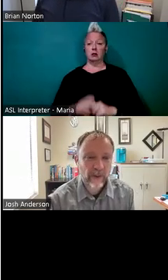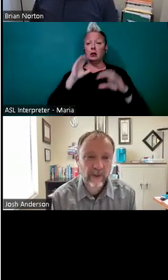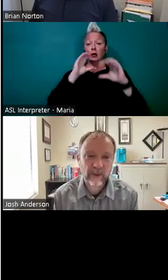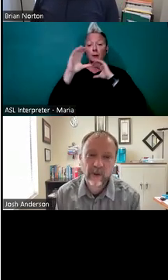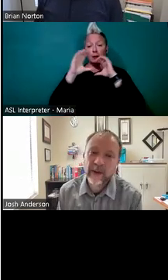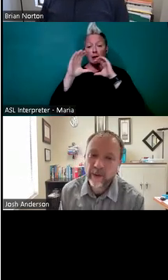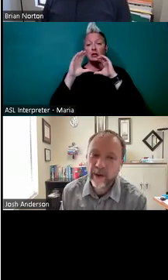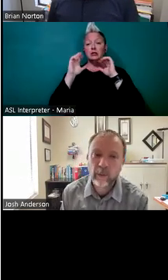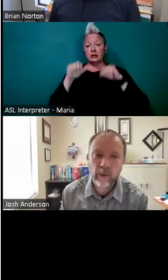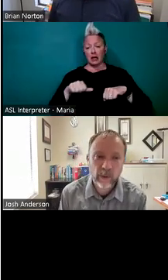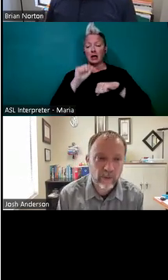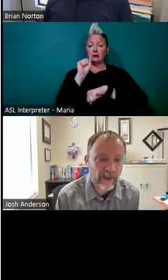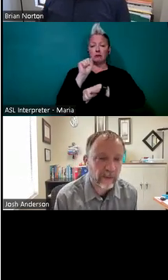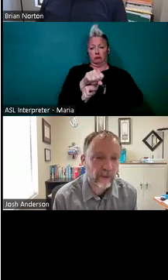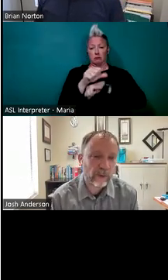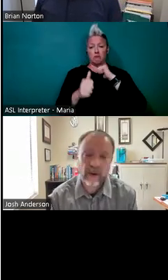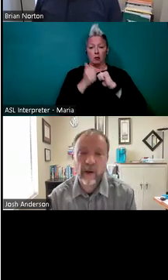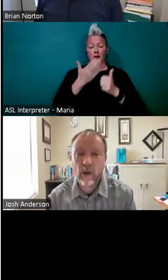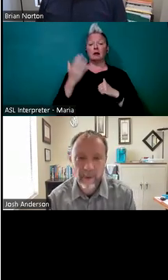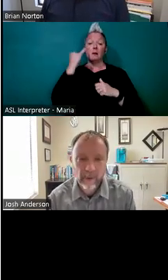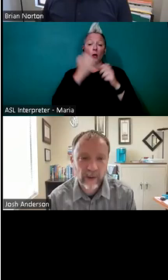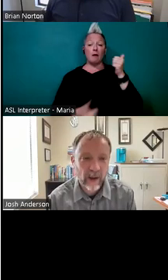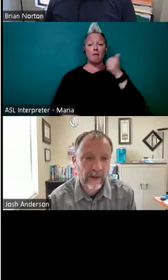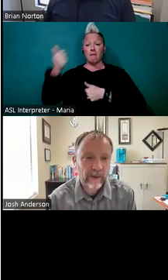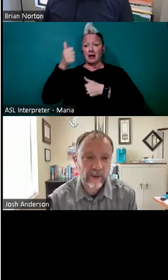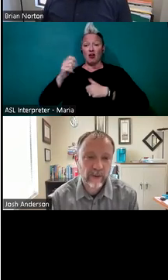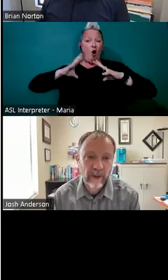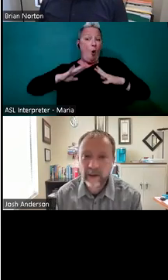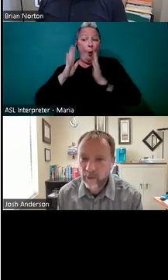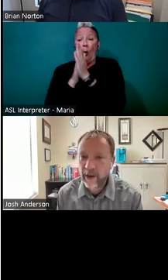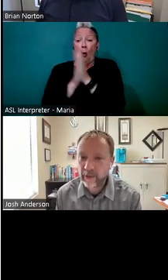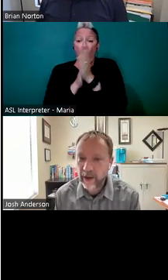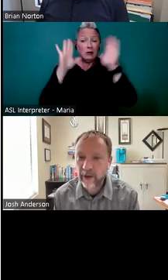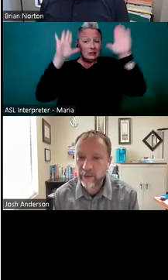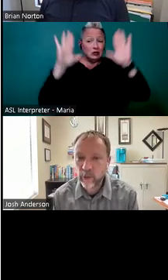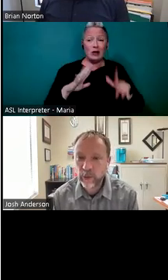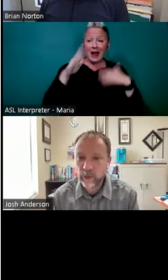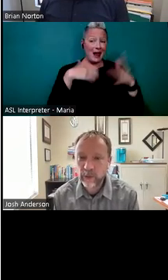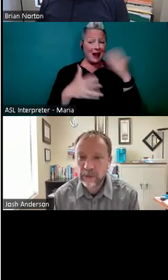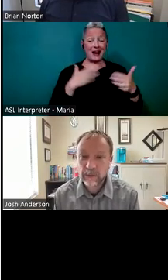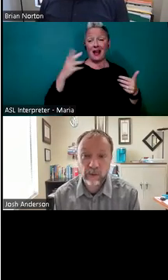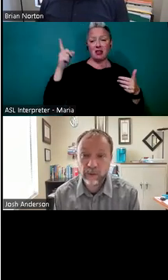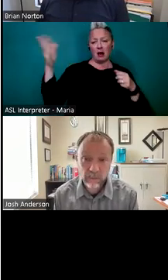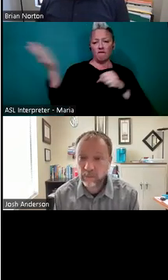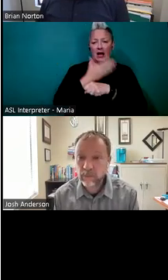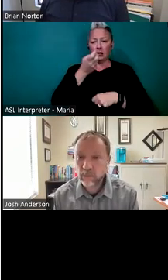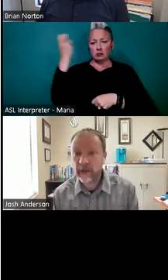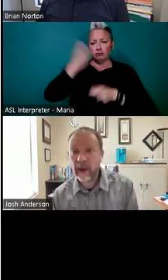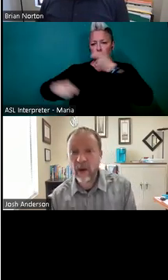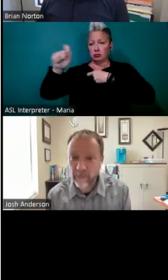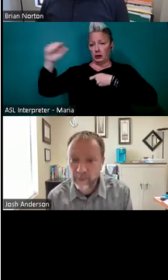hiccups and glitches. mean, now, granted, when you have a manager who's very all about the accommodations and they get fired and they hire someone who doesn't